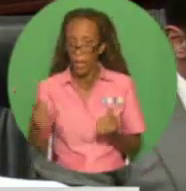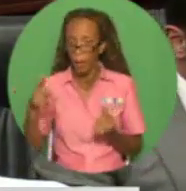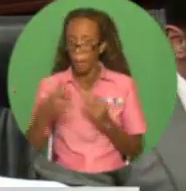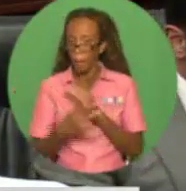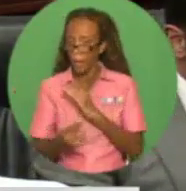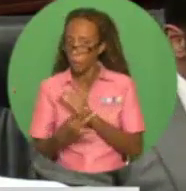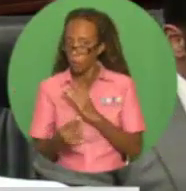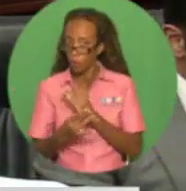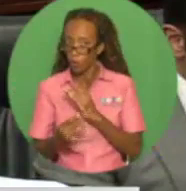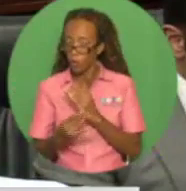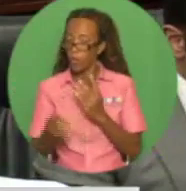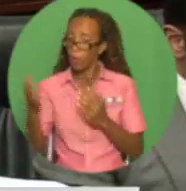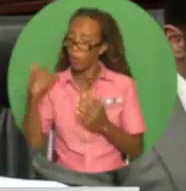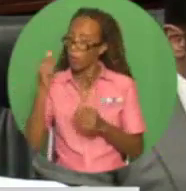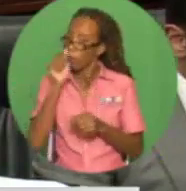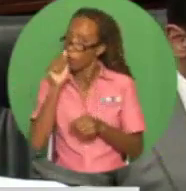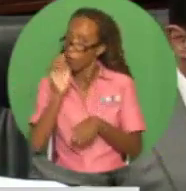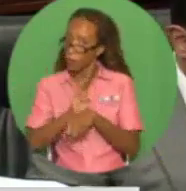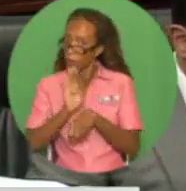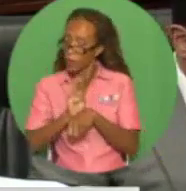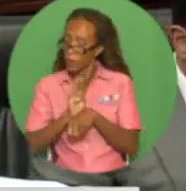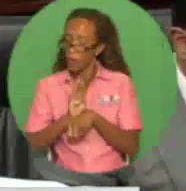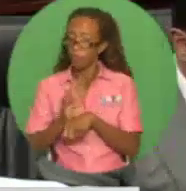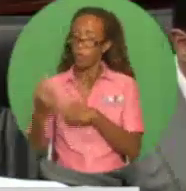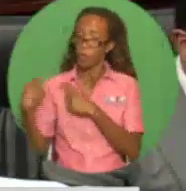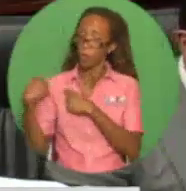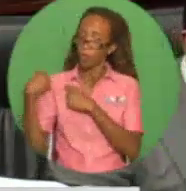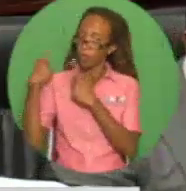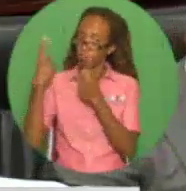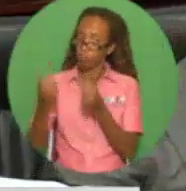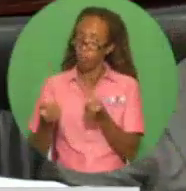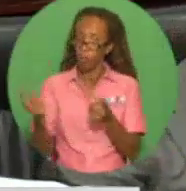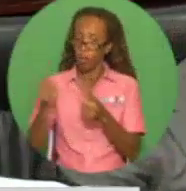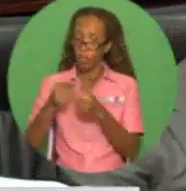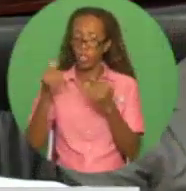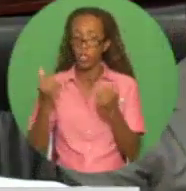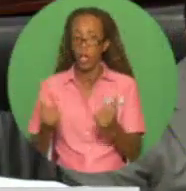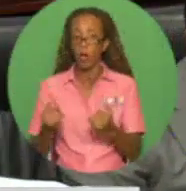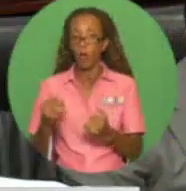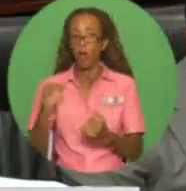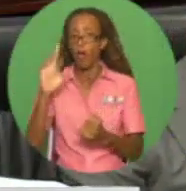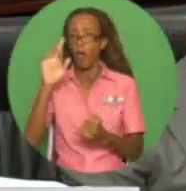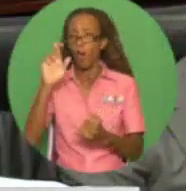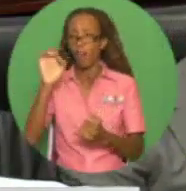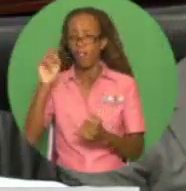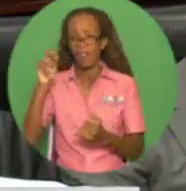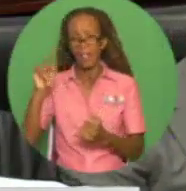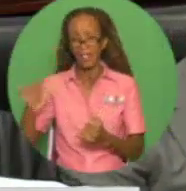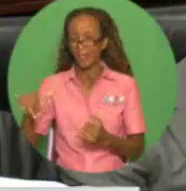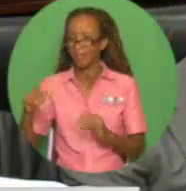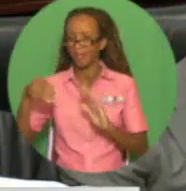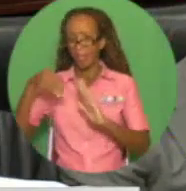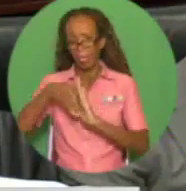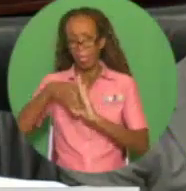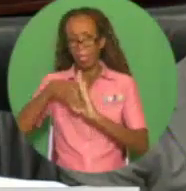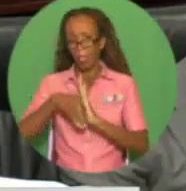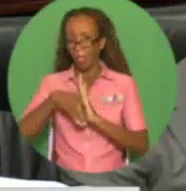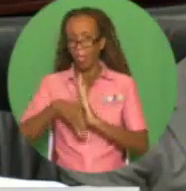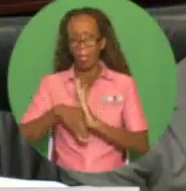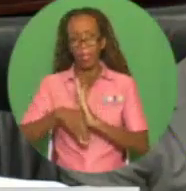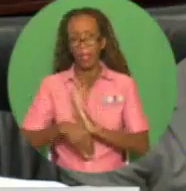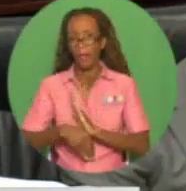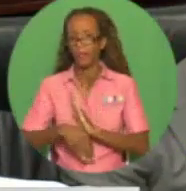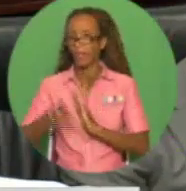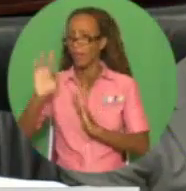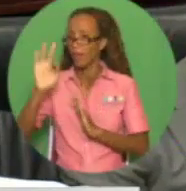international private sector. Since that time, the refinery economics have further deteriorated, as the refinery has